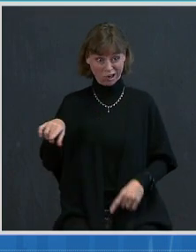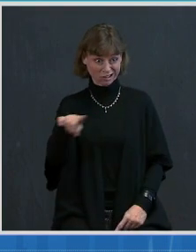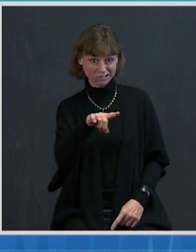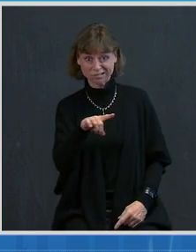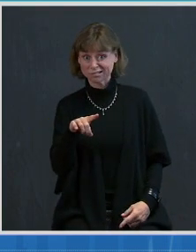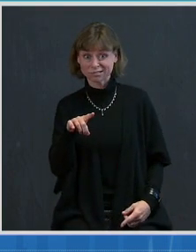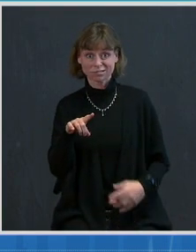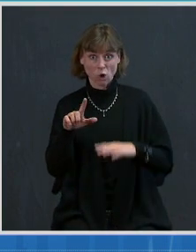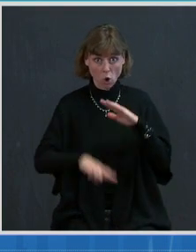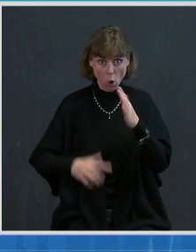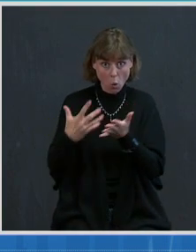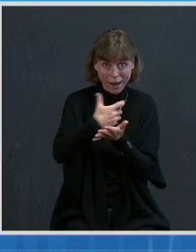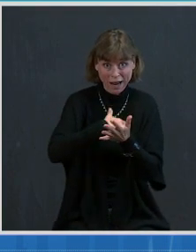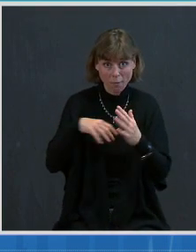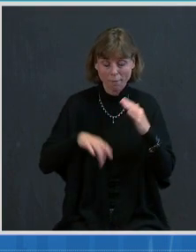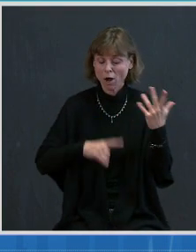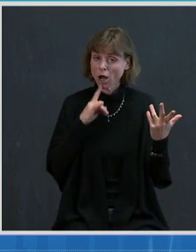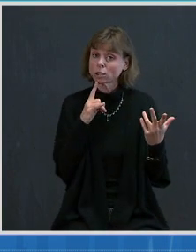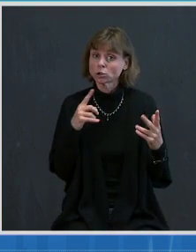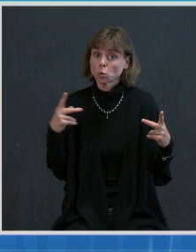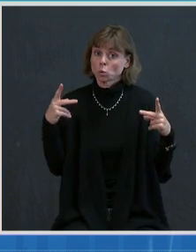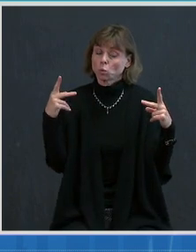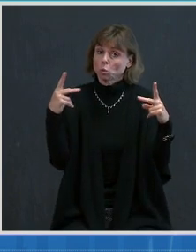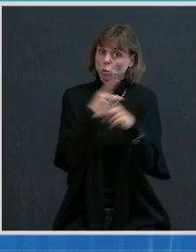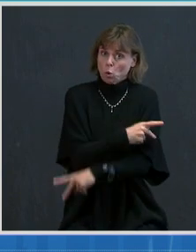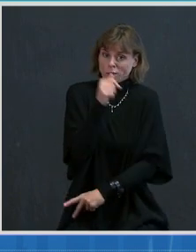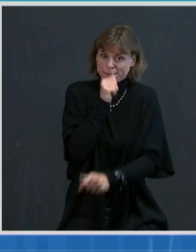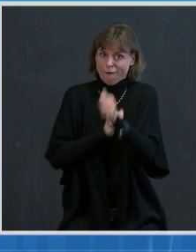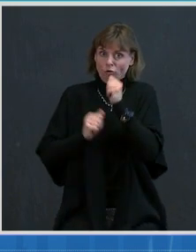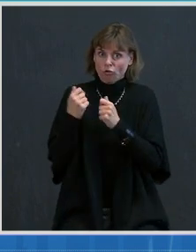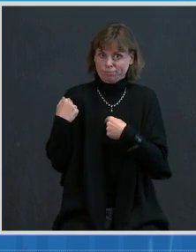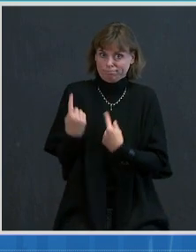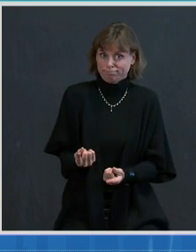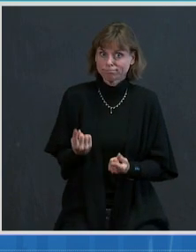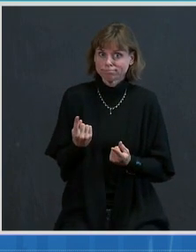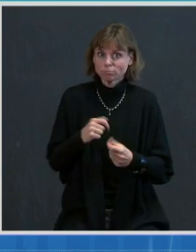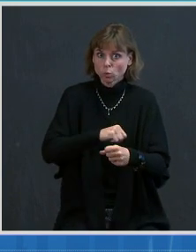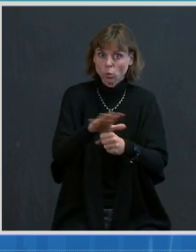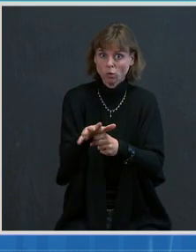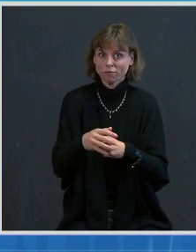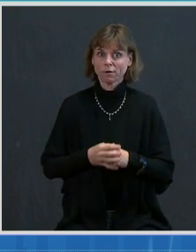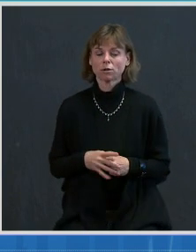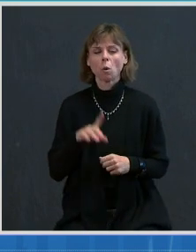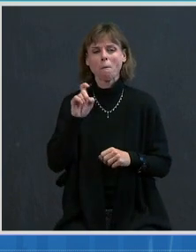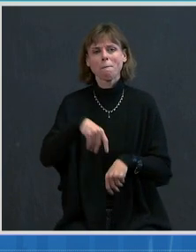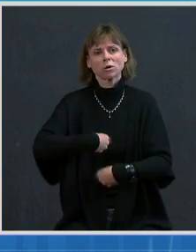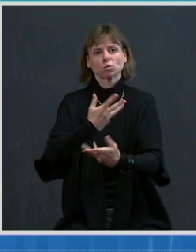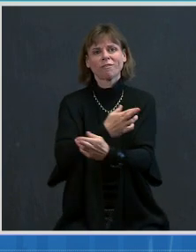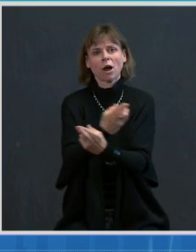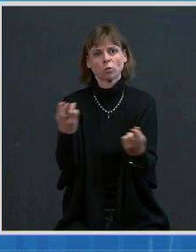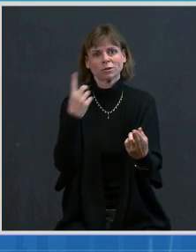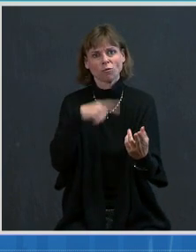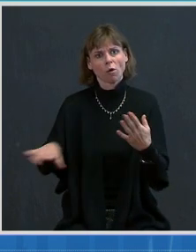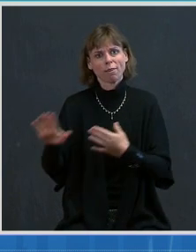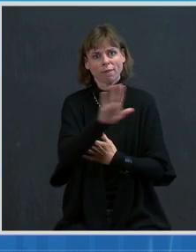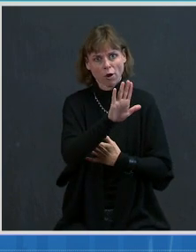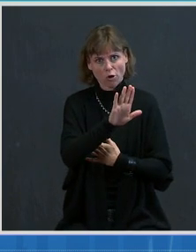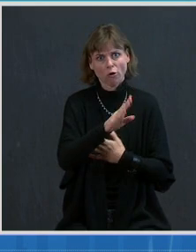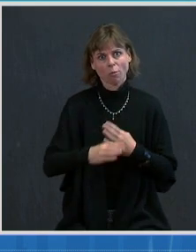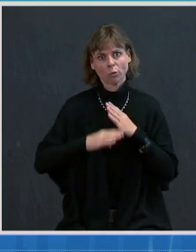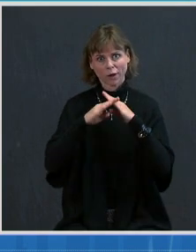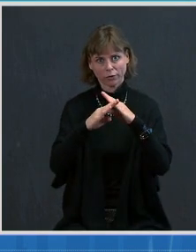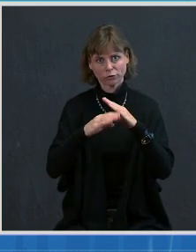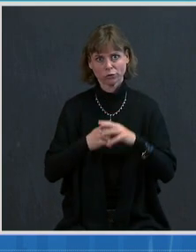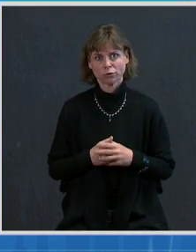and must receive the resources needed to protect them. What do these changes mean for people across the country? Well,